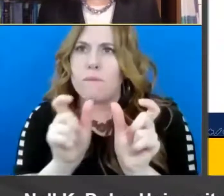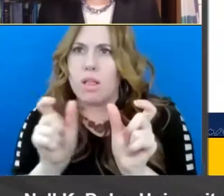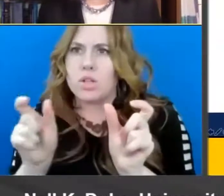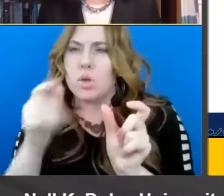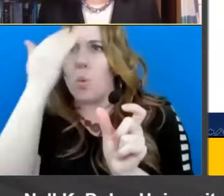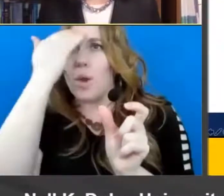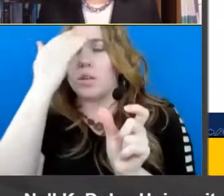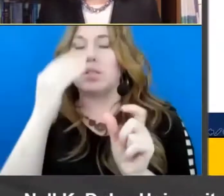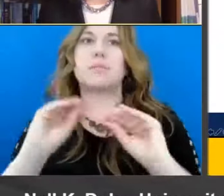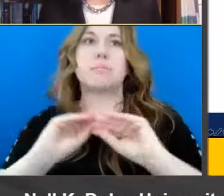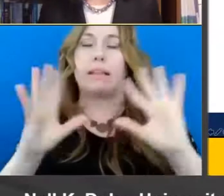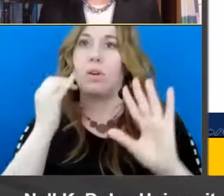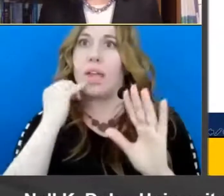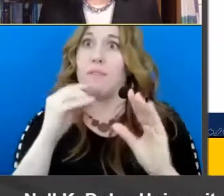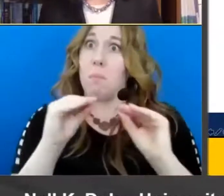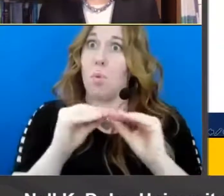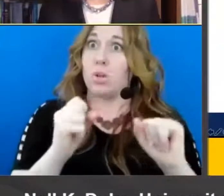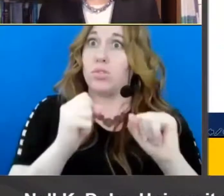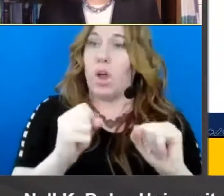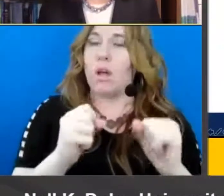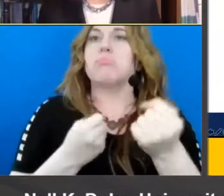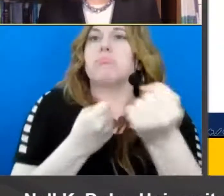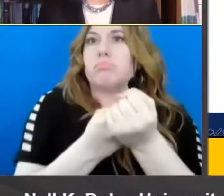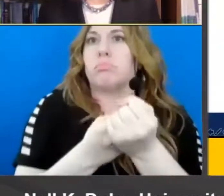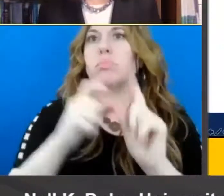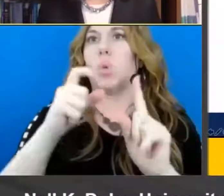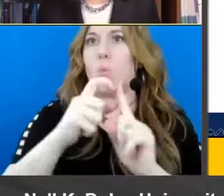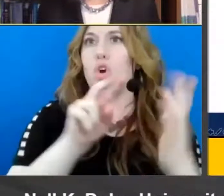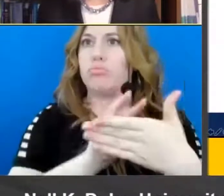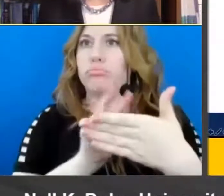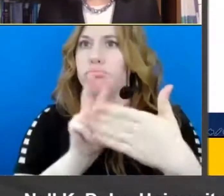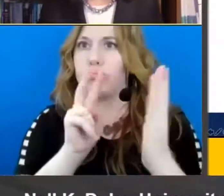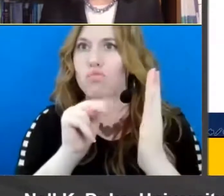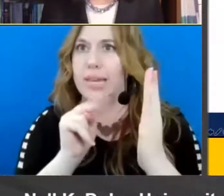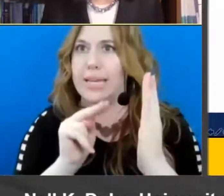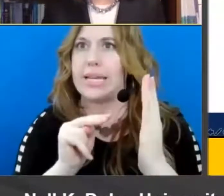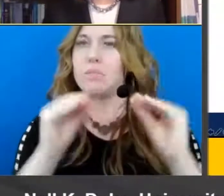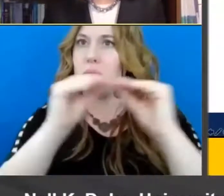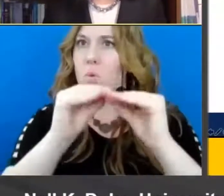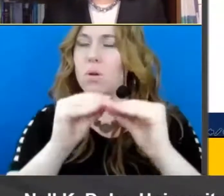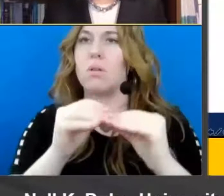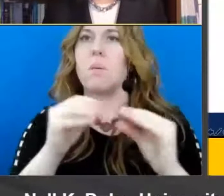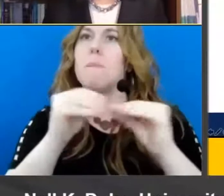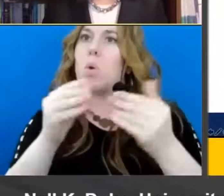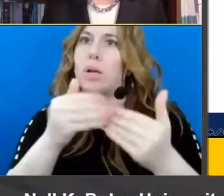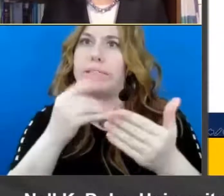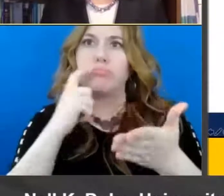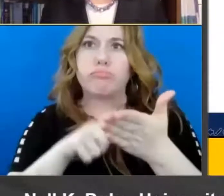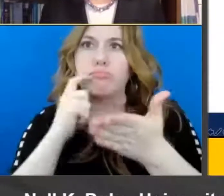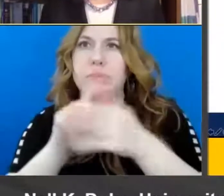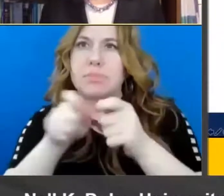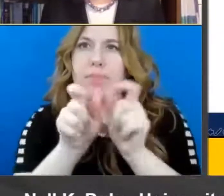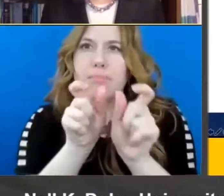morphological awareness it does support your morphological reading um you are able to recognize specific morphemes